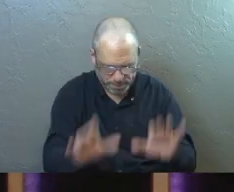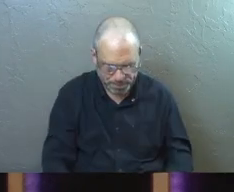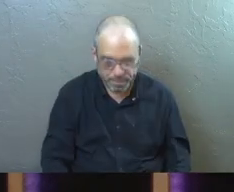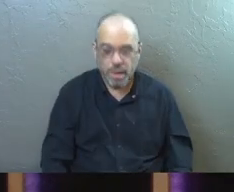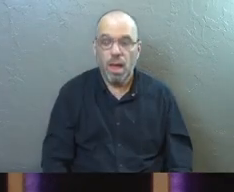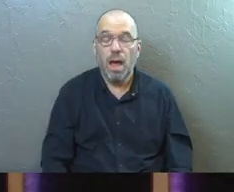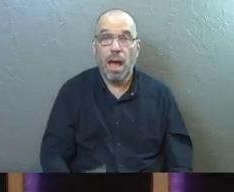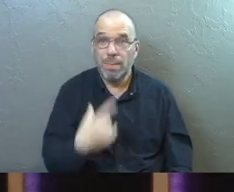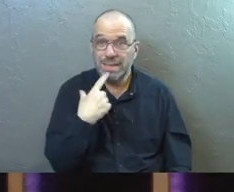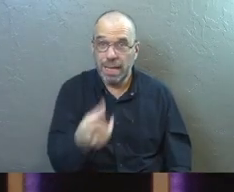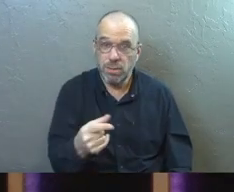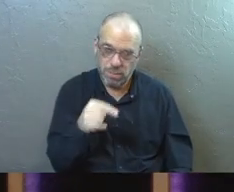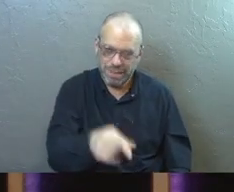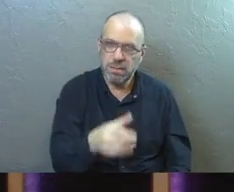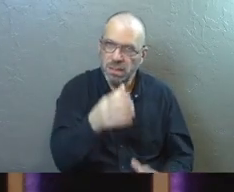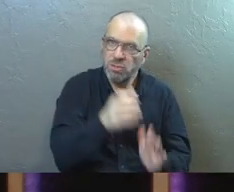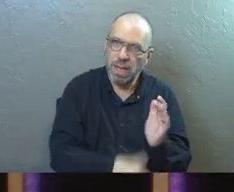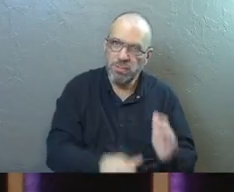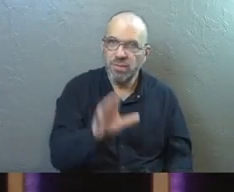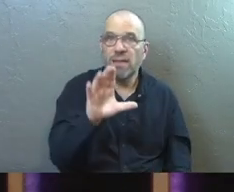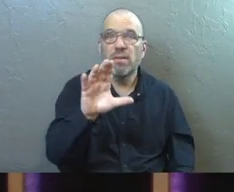I'm going to tell you about it.